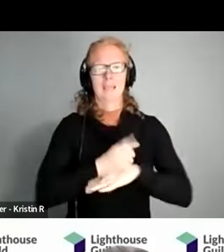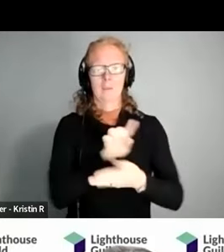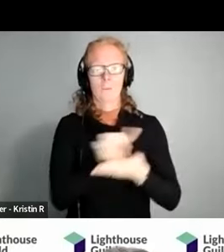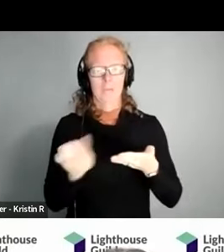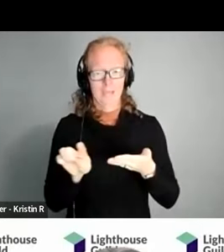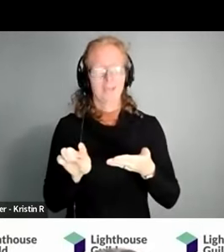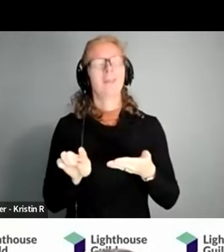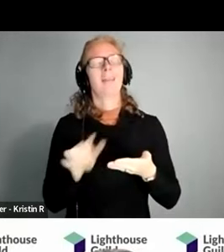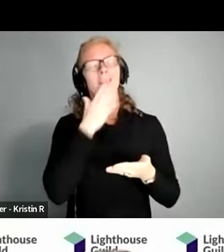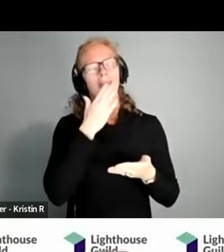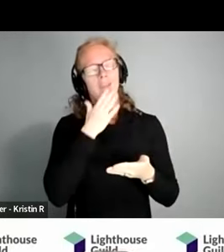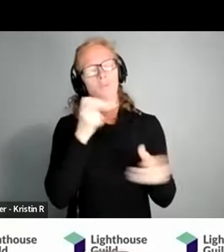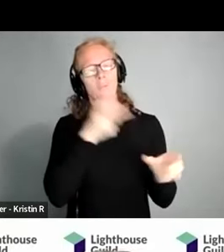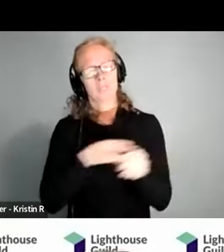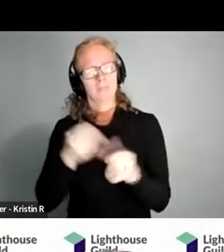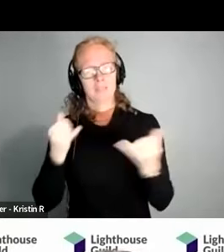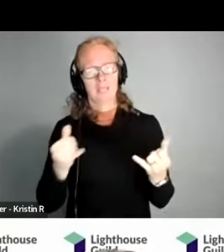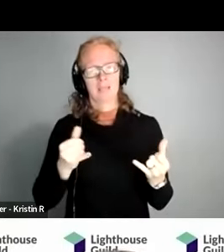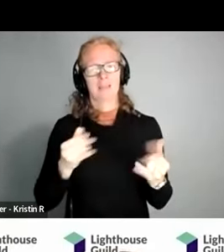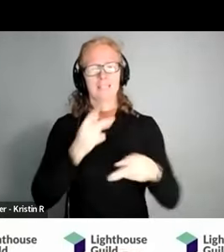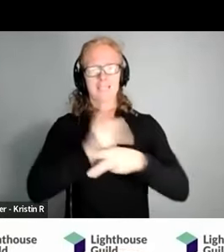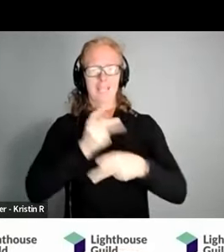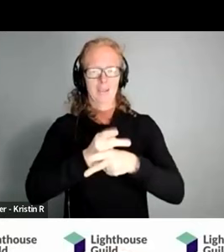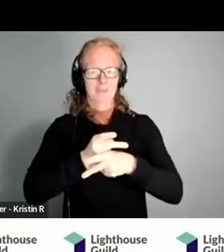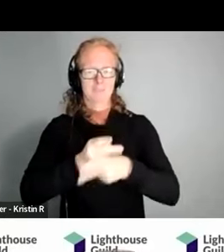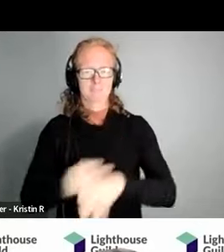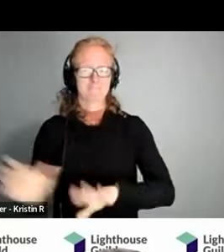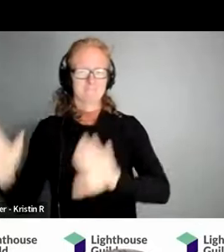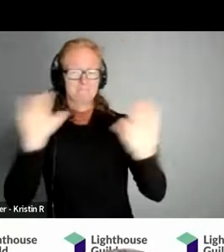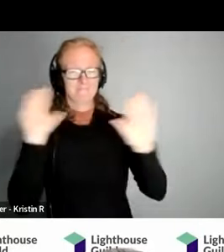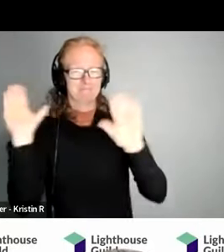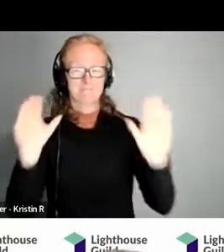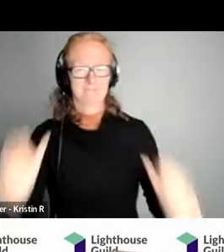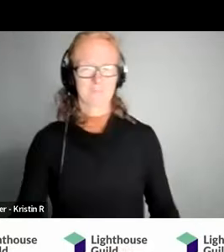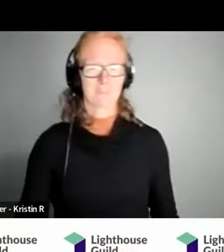and thank you all for participating take care bye thank you so much thank you you